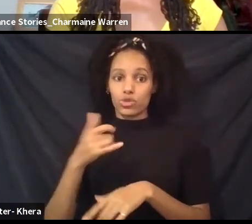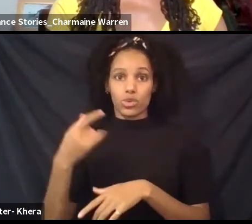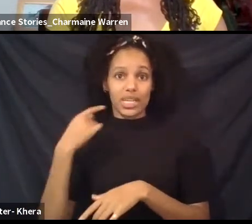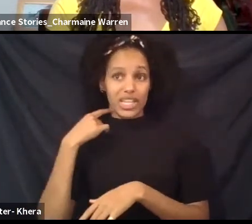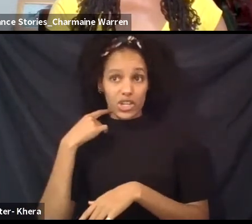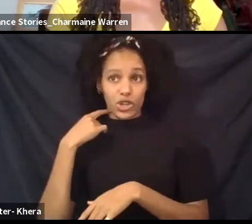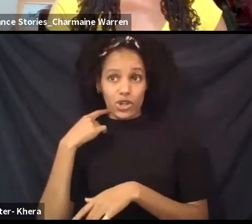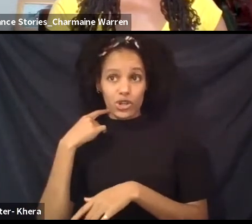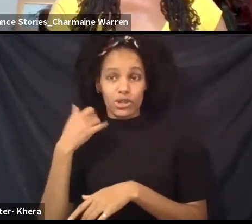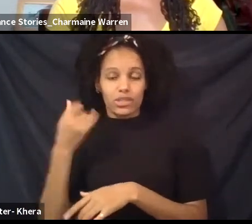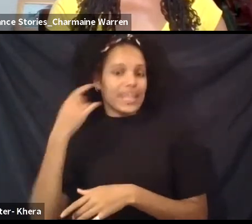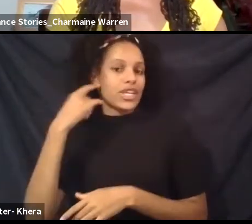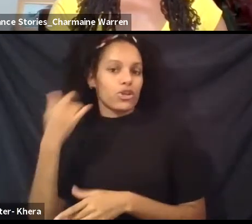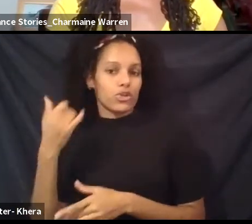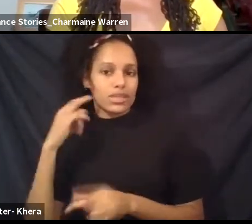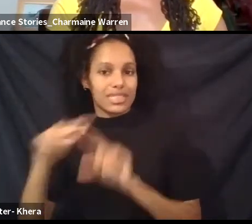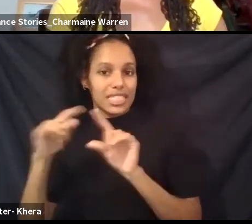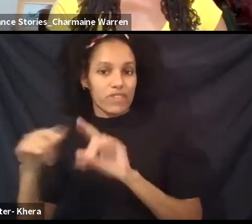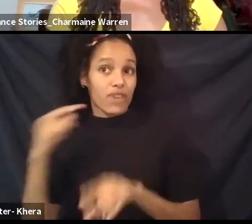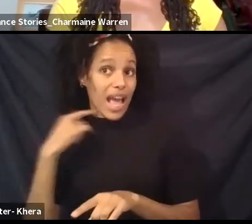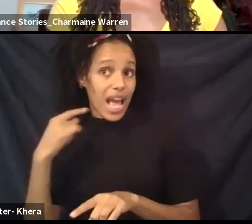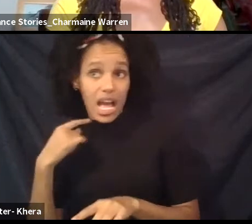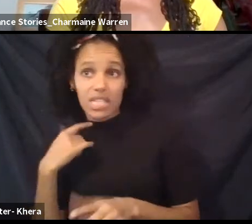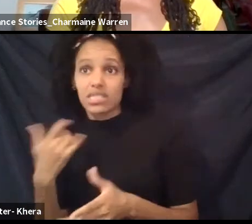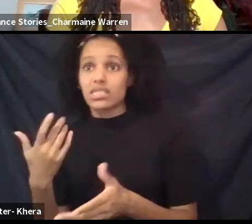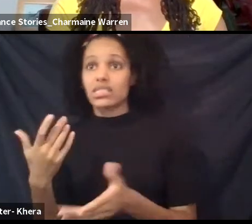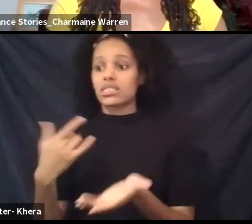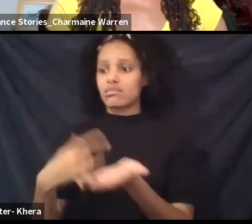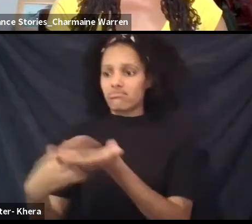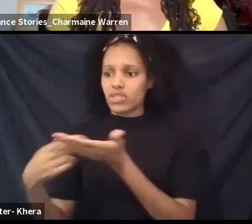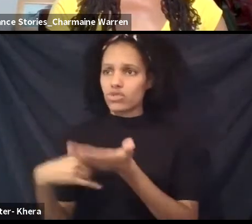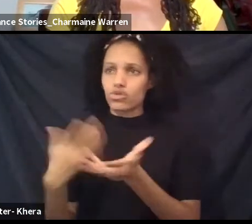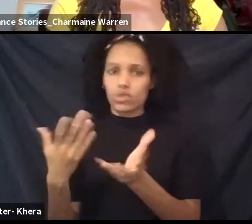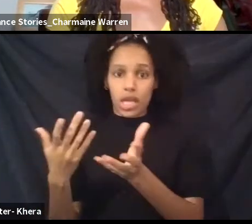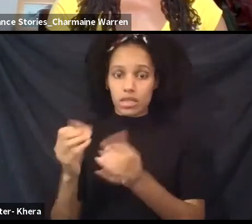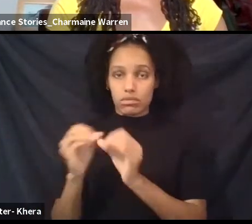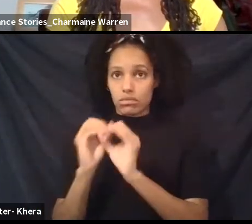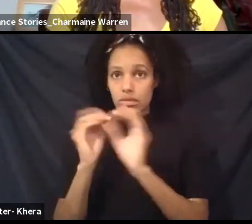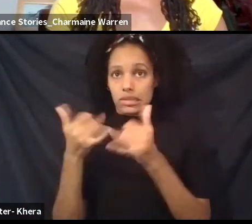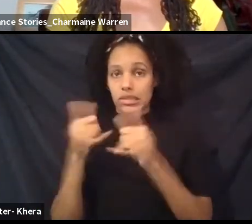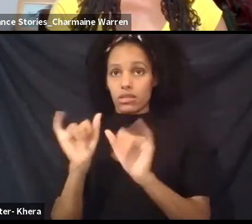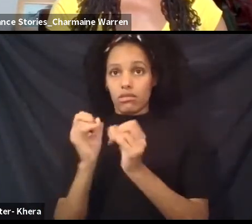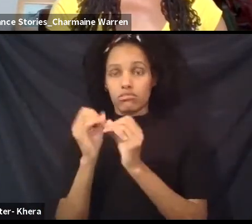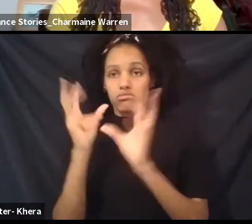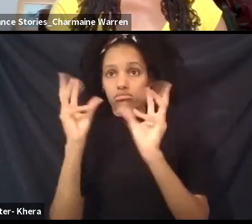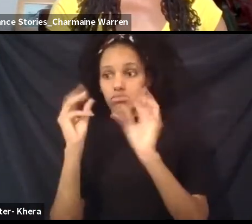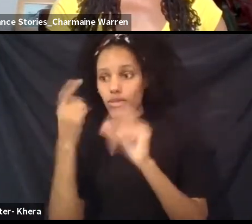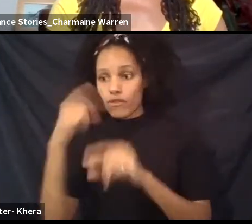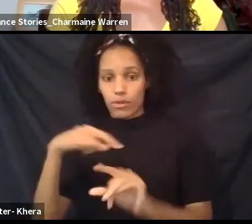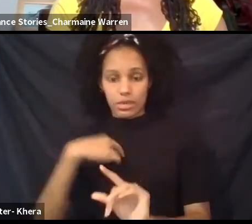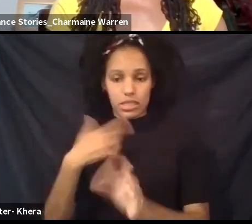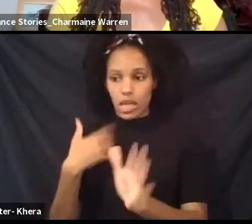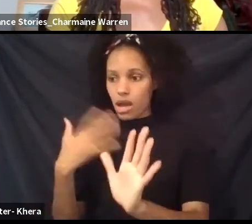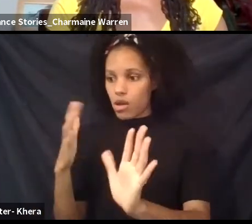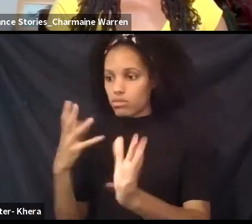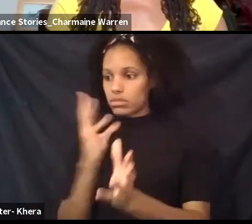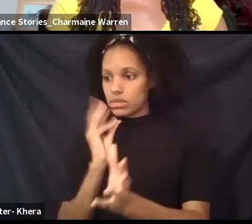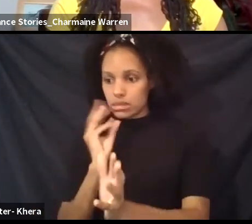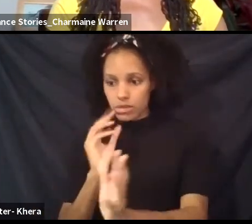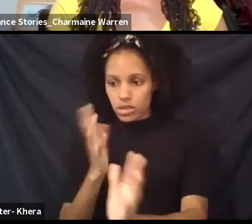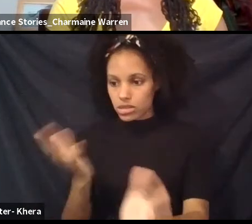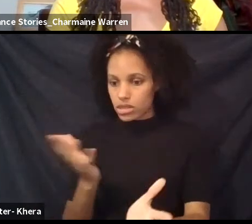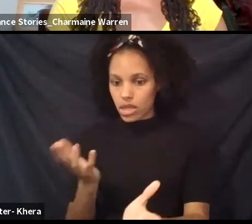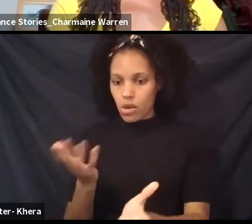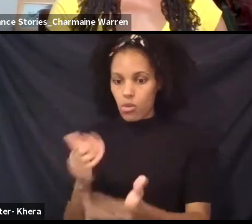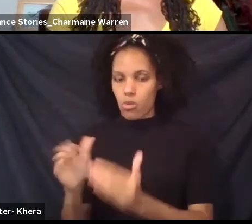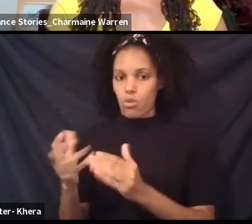the East Coast was pretty incredible for me and expanded my capacity to understand what it means to hold more